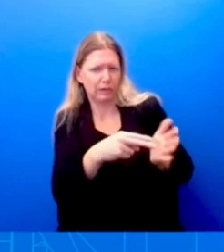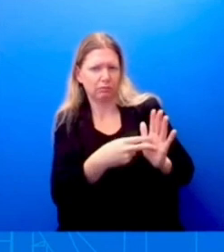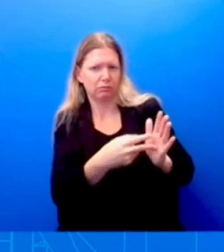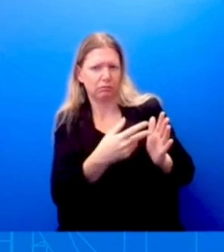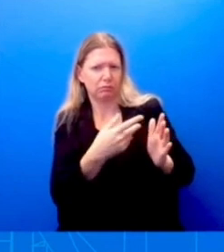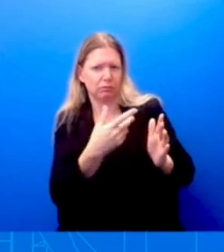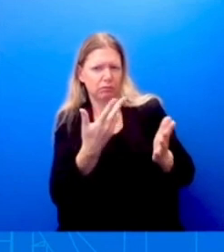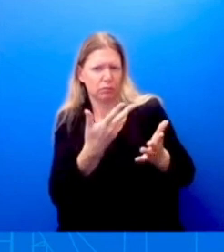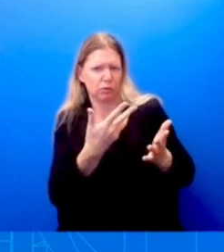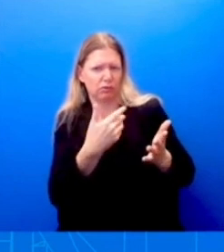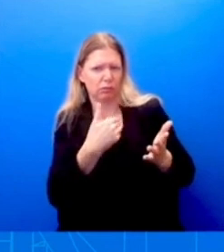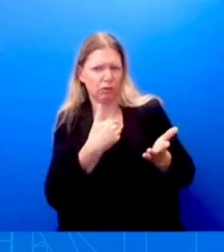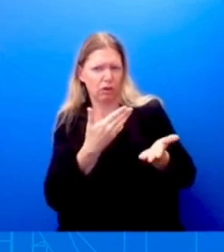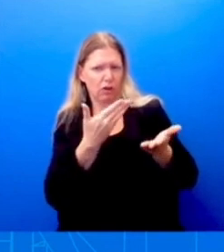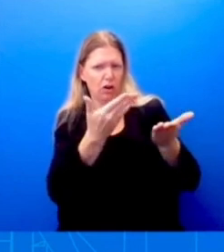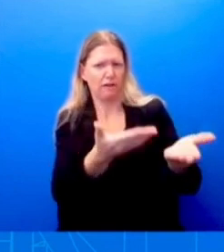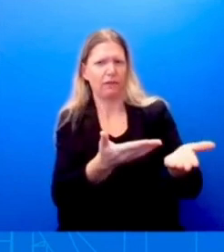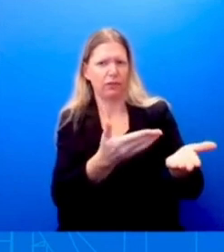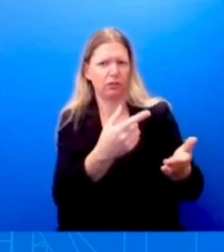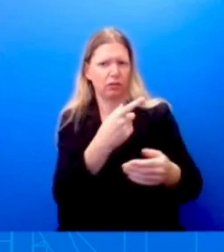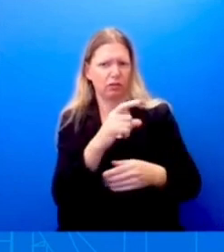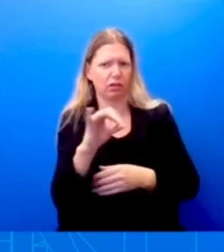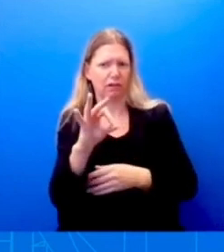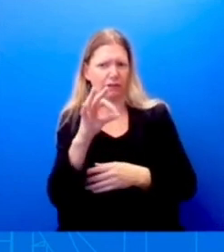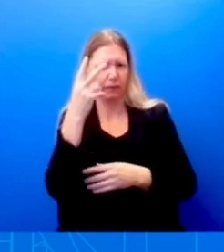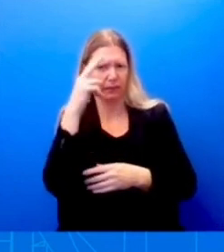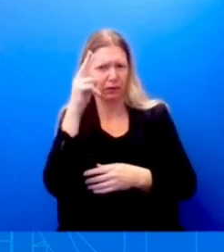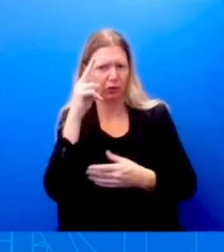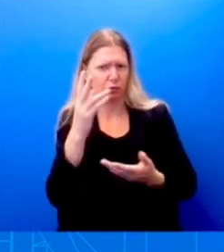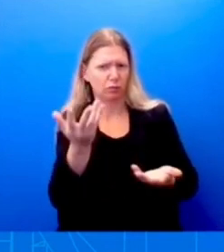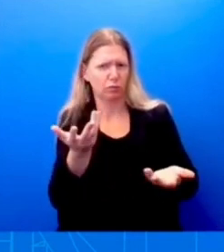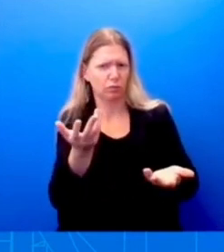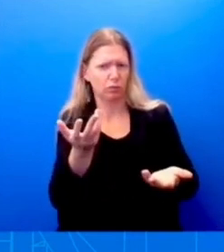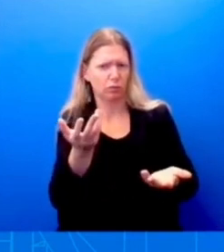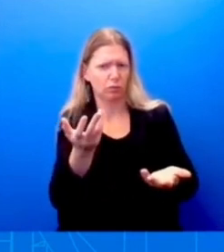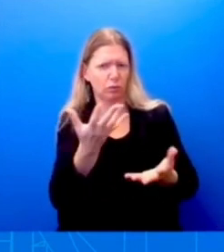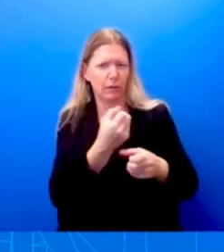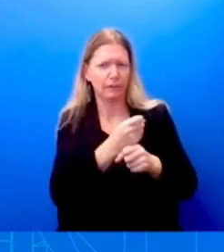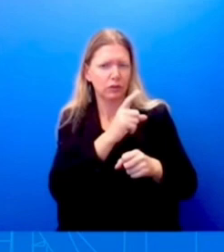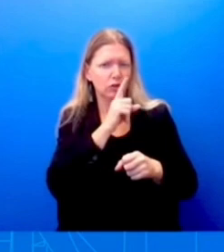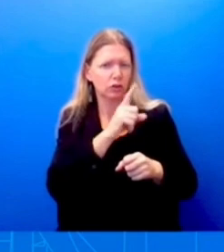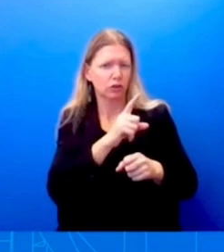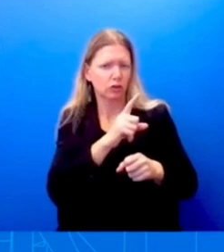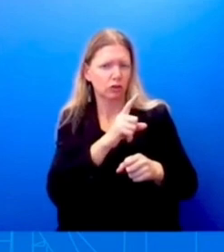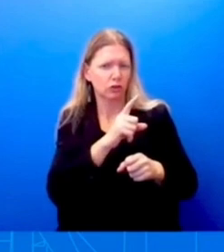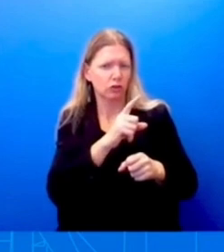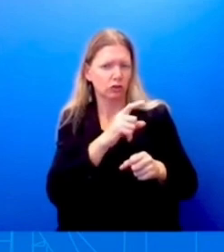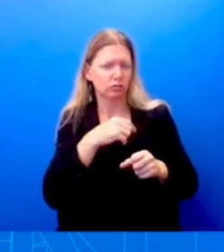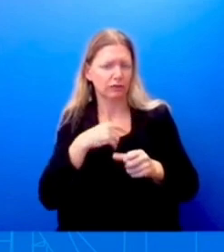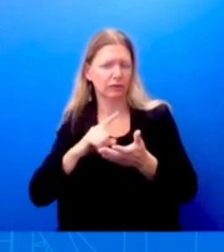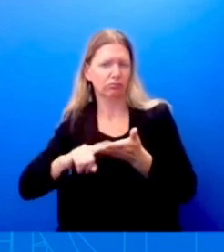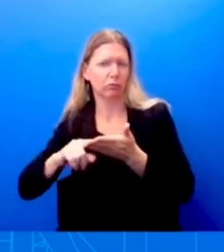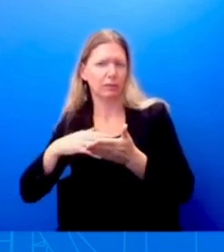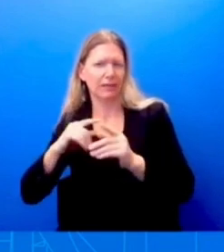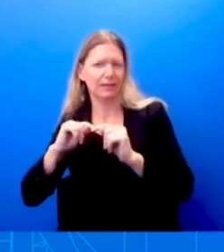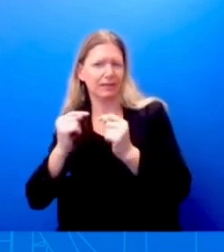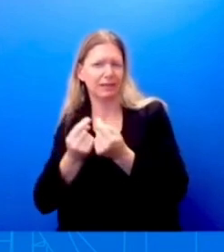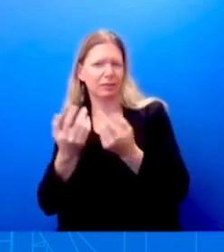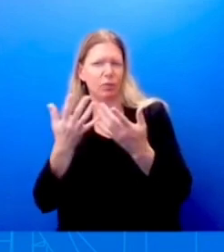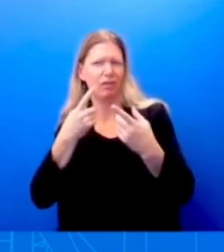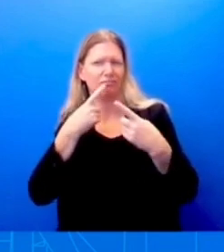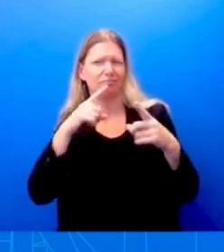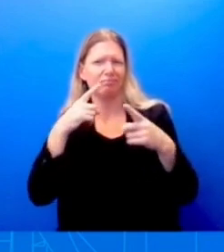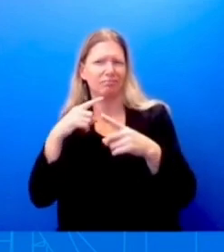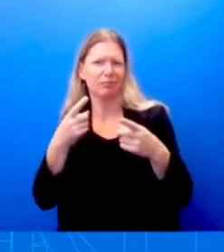back to my team and make sure that what you laid out is exactly how, how, uh, it was announced and we'll get back to you in that particular questions, but that is not